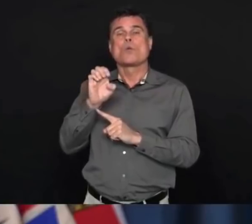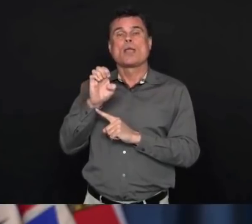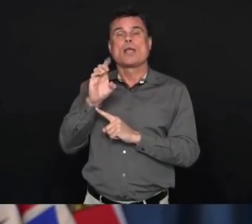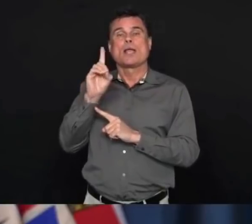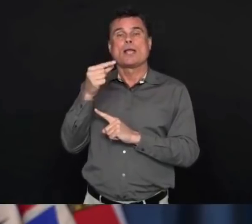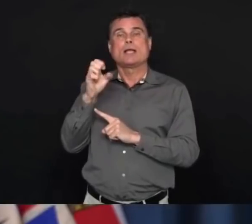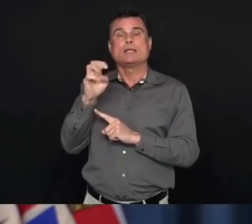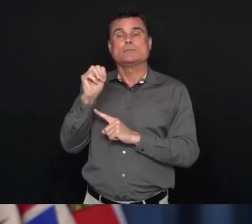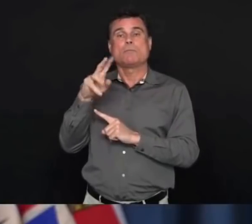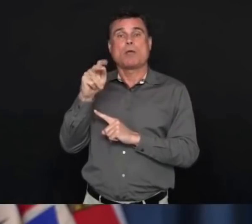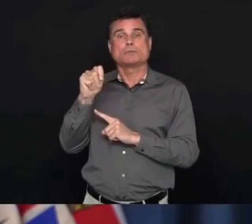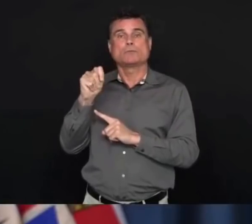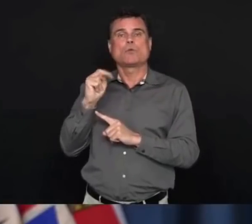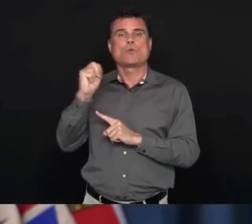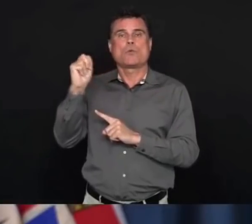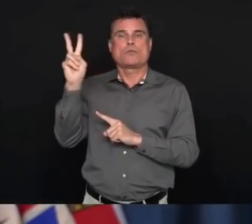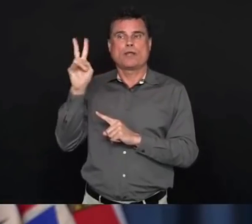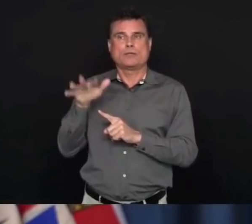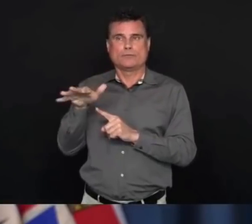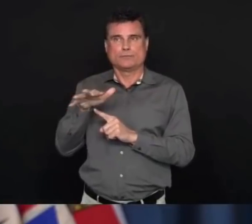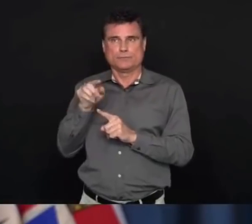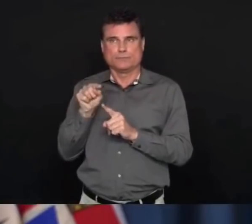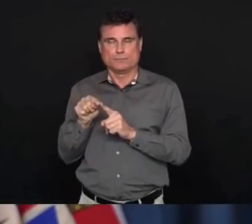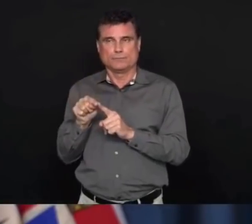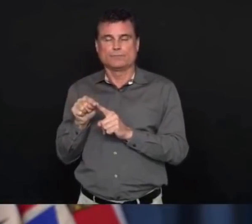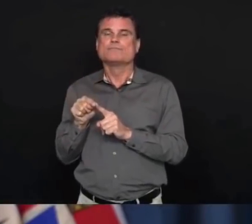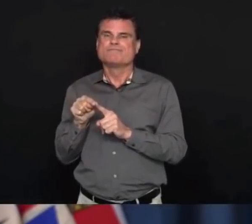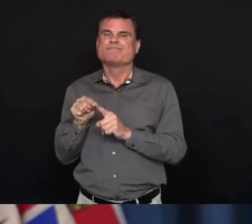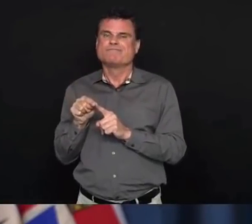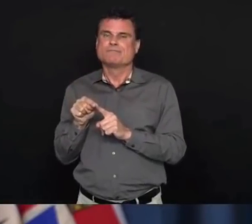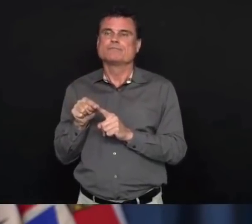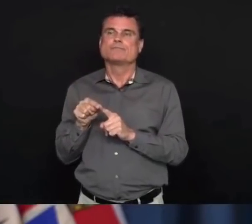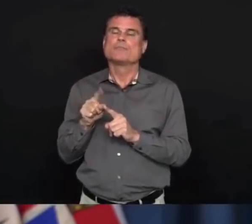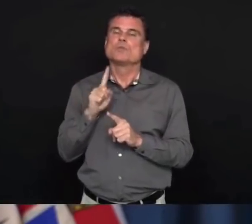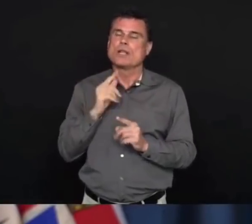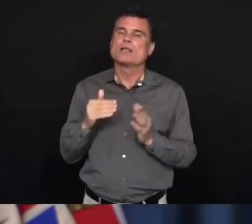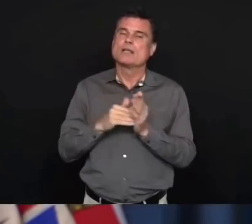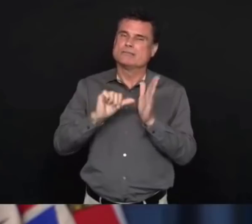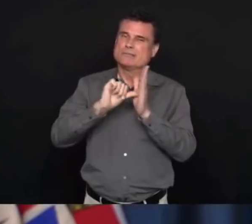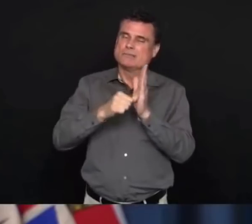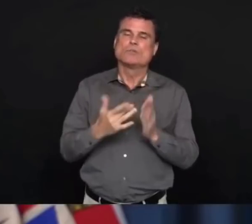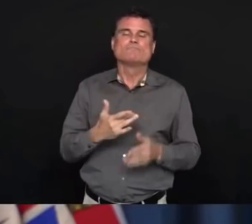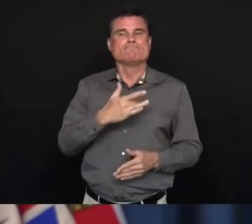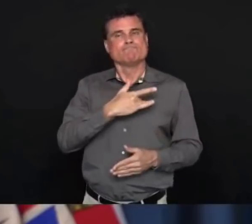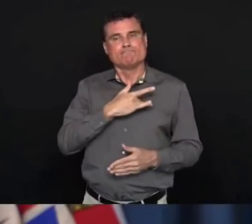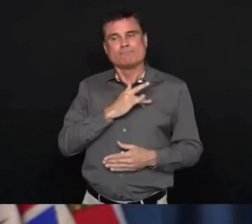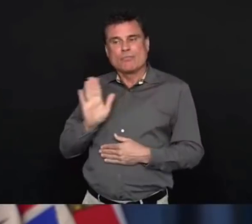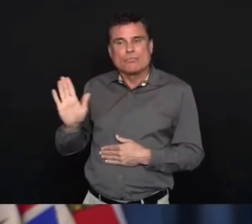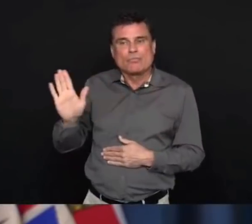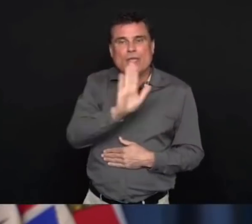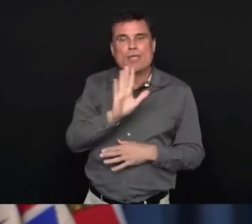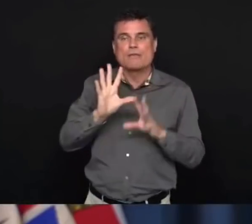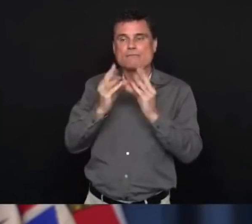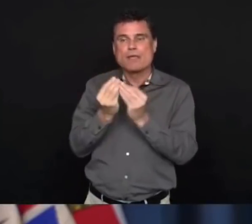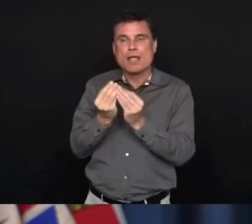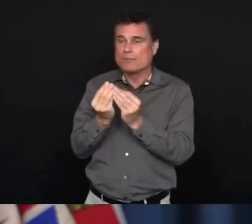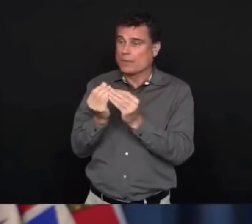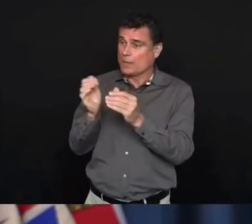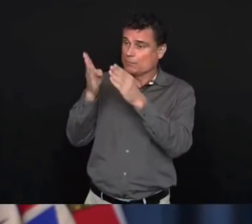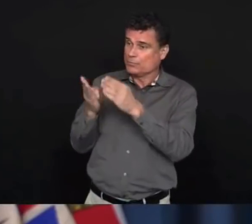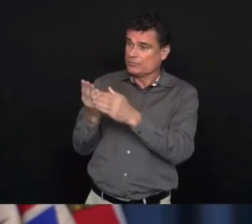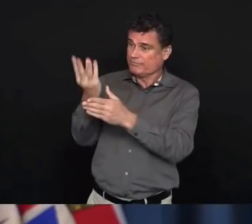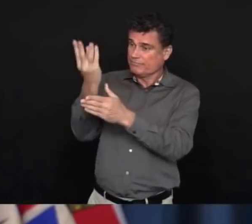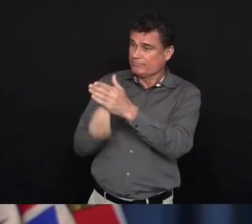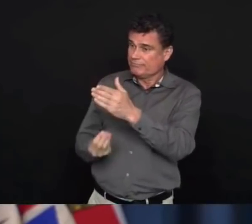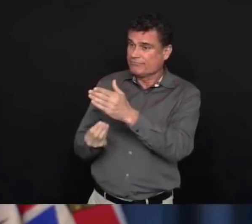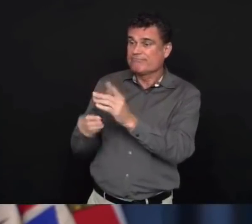We now have 838 people who meet their criteria for recovery and are no longer in isolation in British